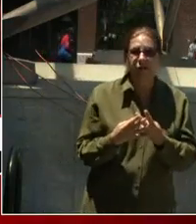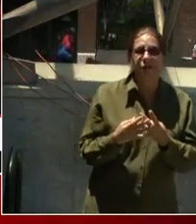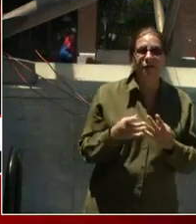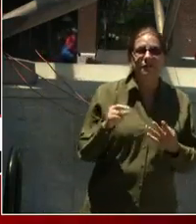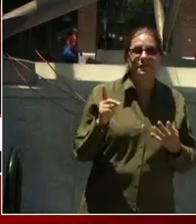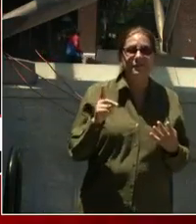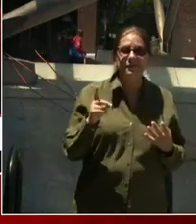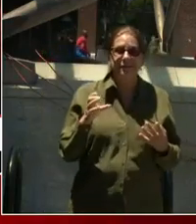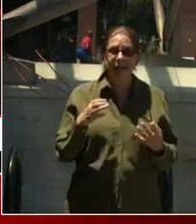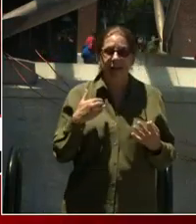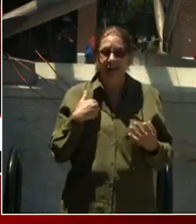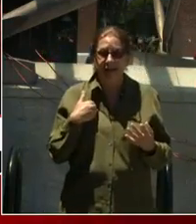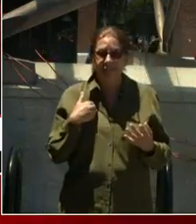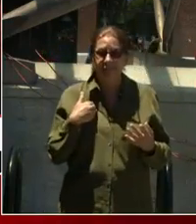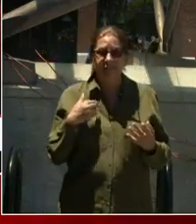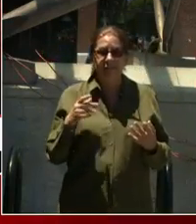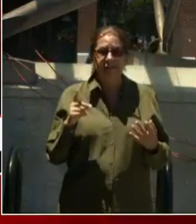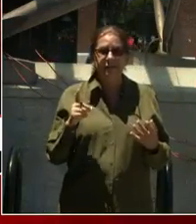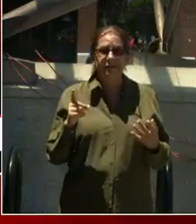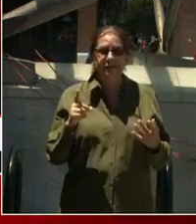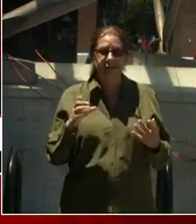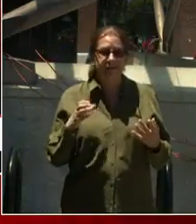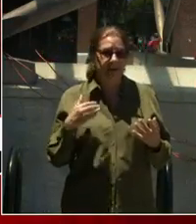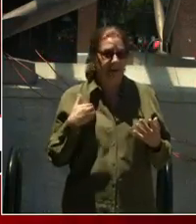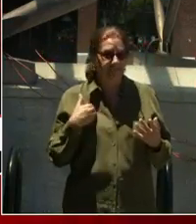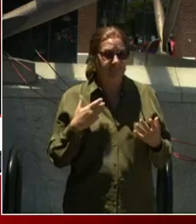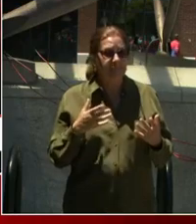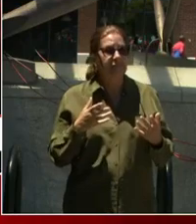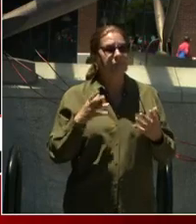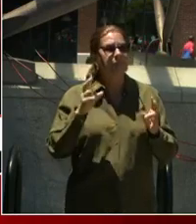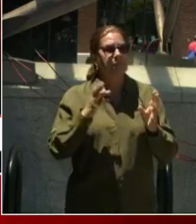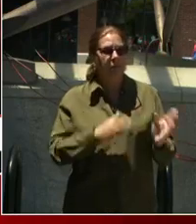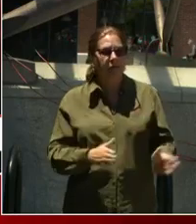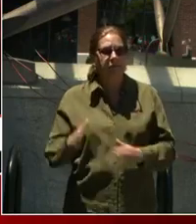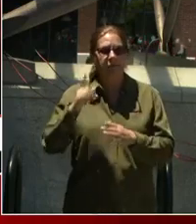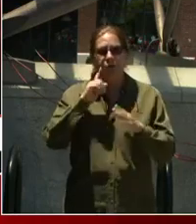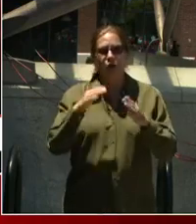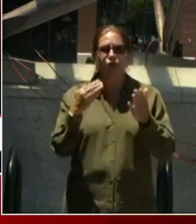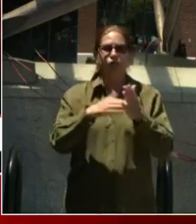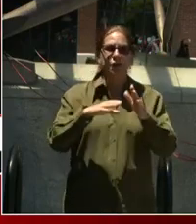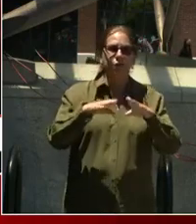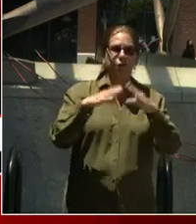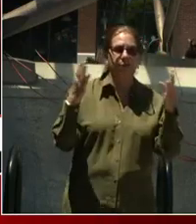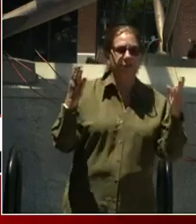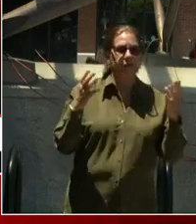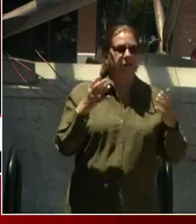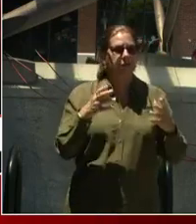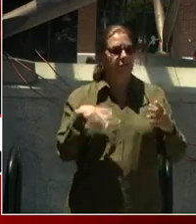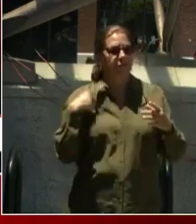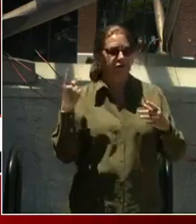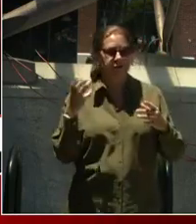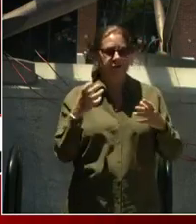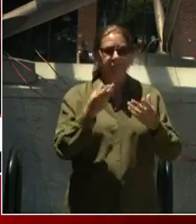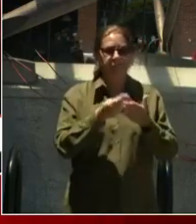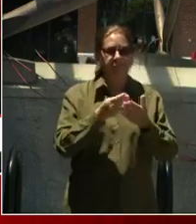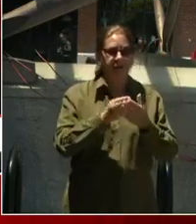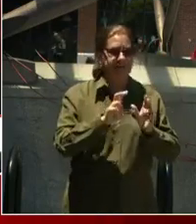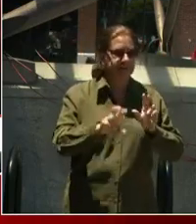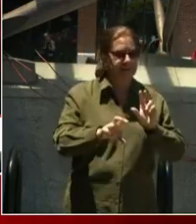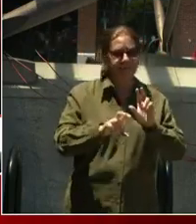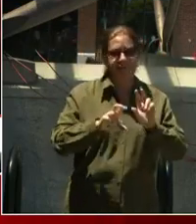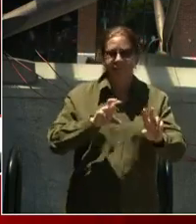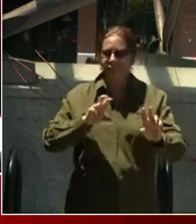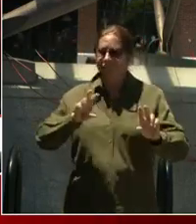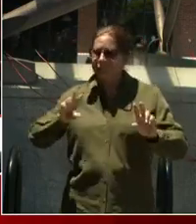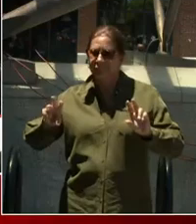reopen. We need to reopen strong. And that investment, council member, we lost her, is